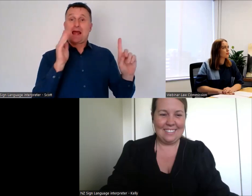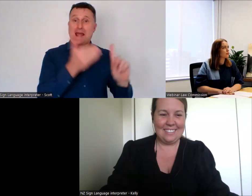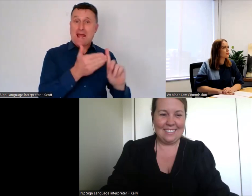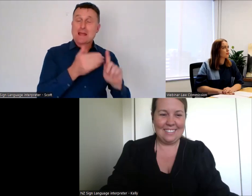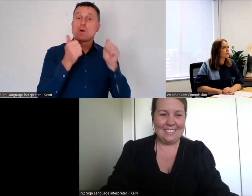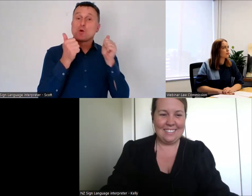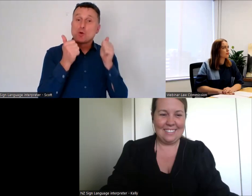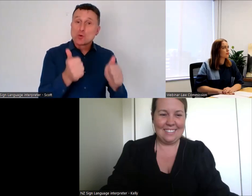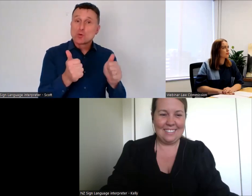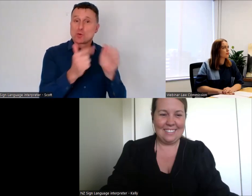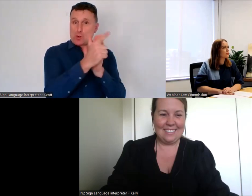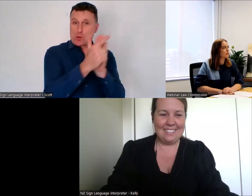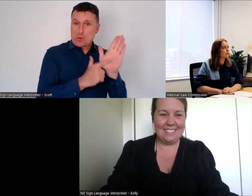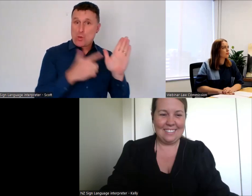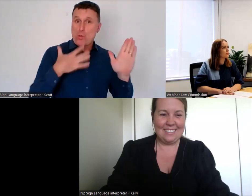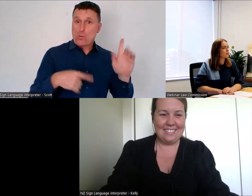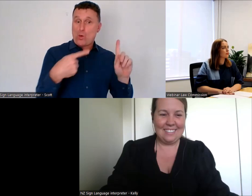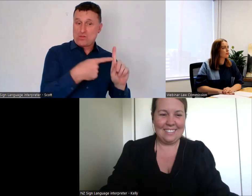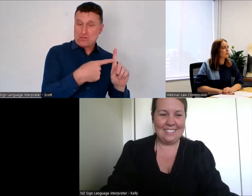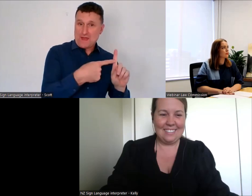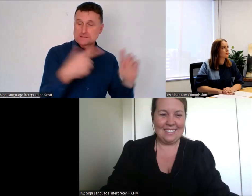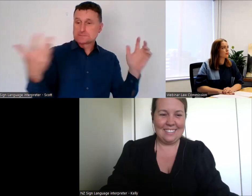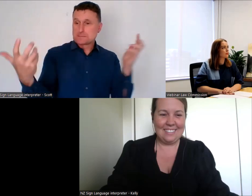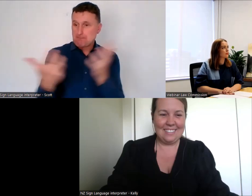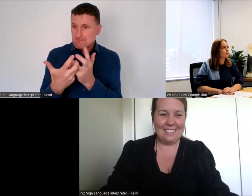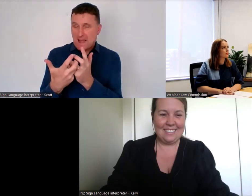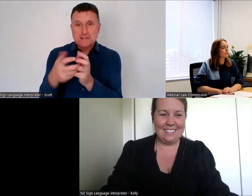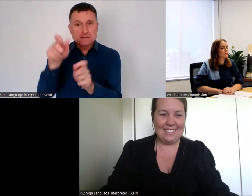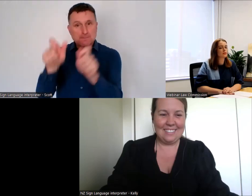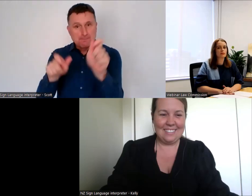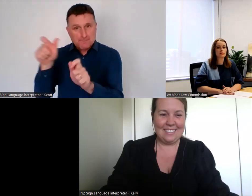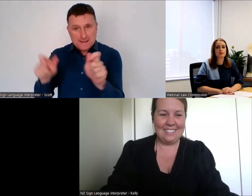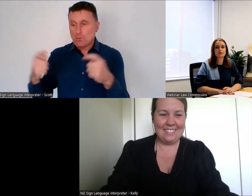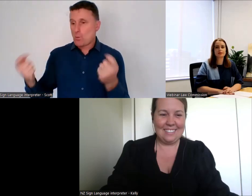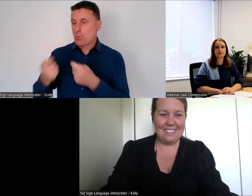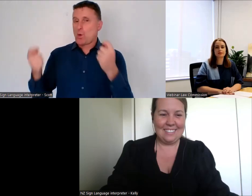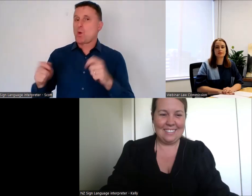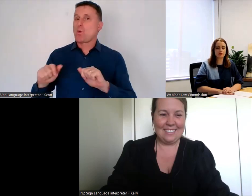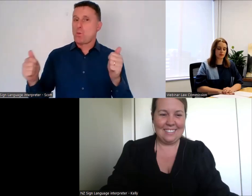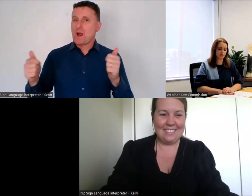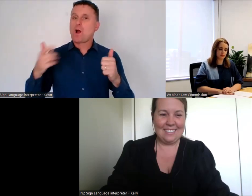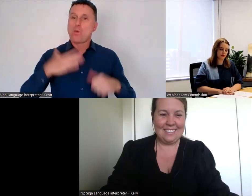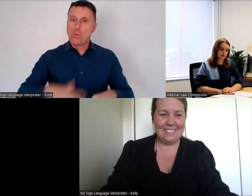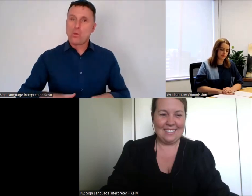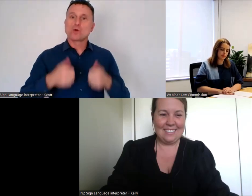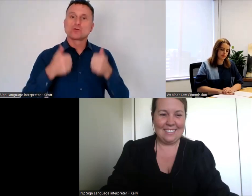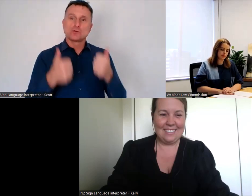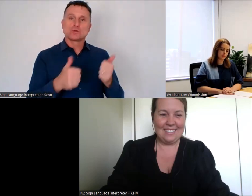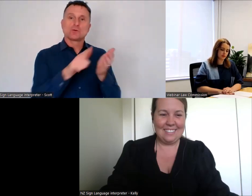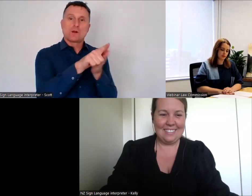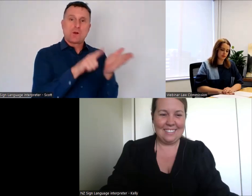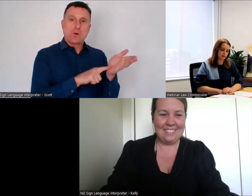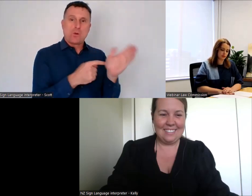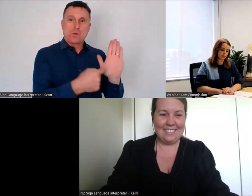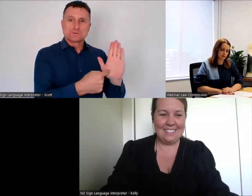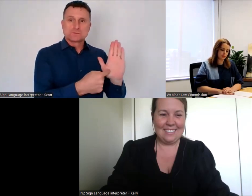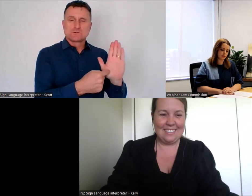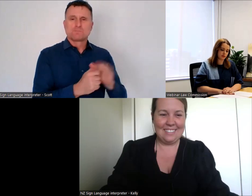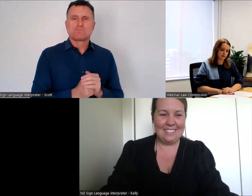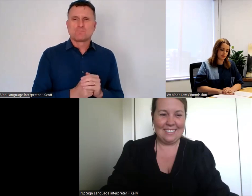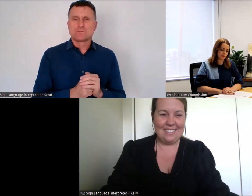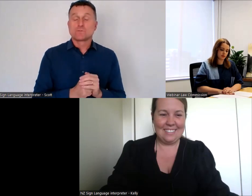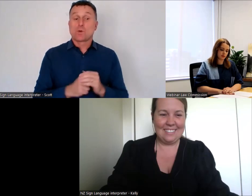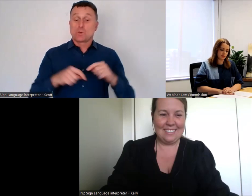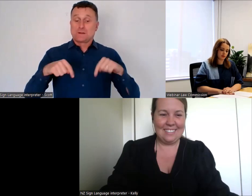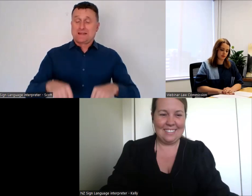for the people who are subject to that law, who interact with that law. So processes like this are an incredibly